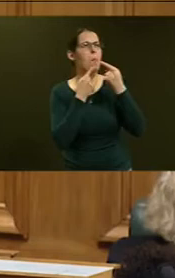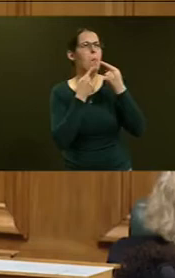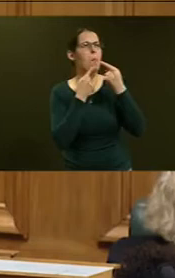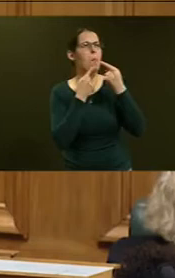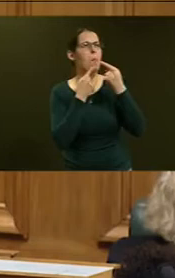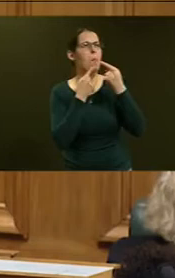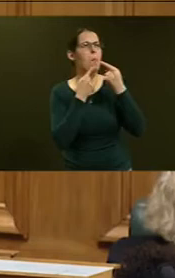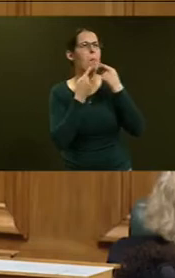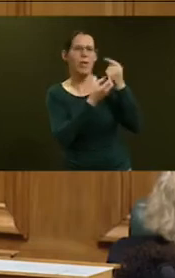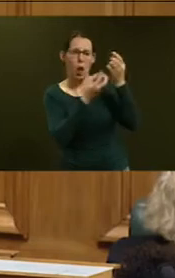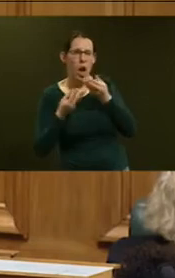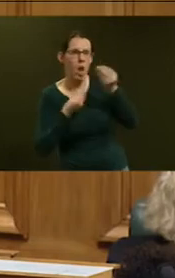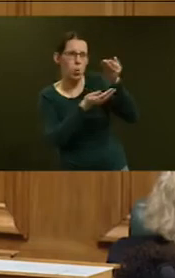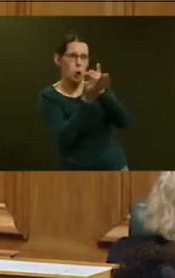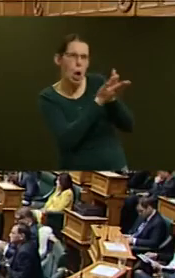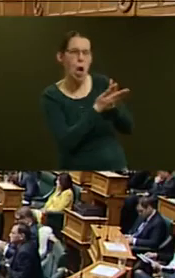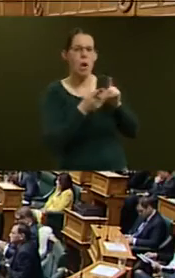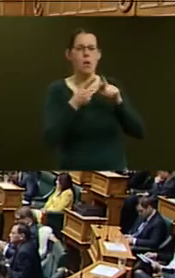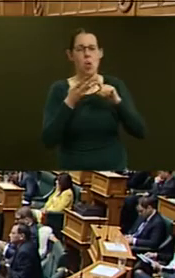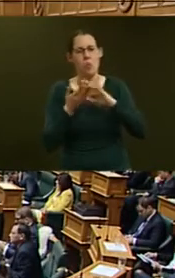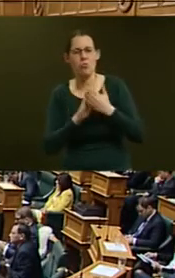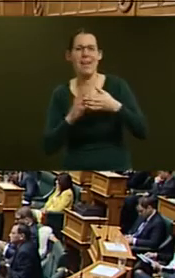Why? Because it's a smart thing to do.